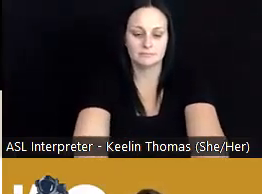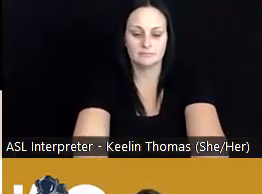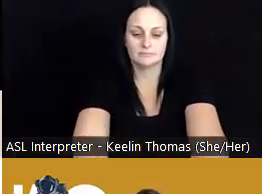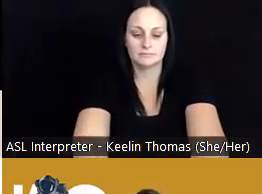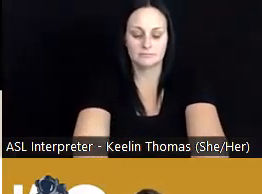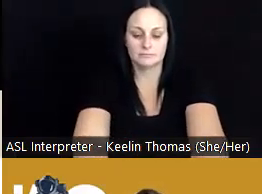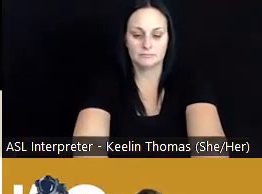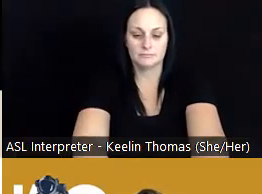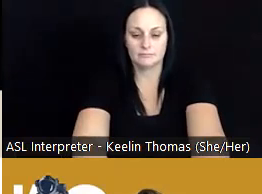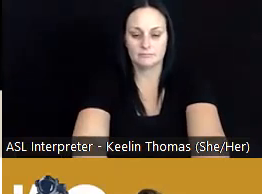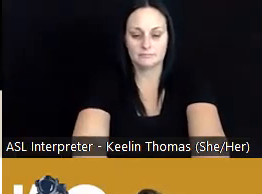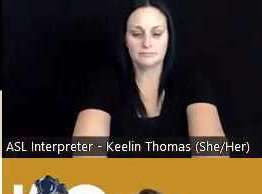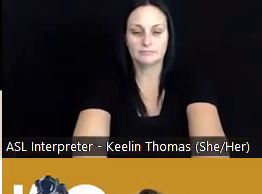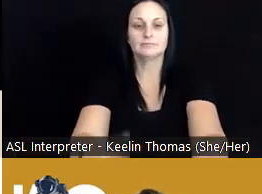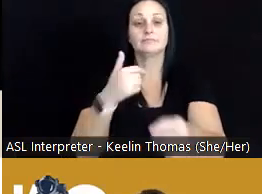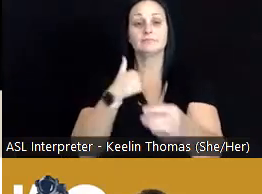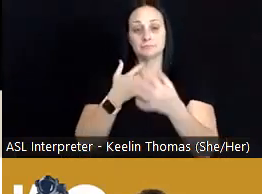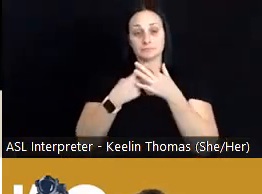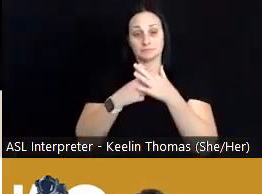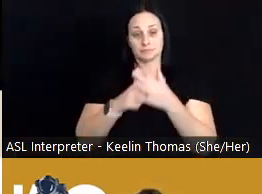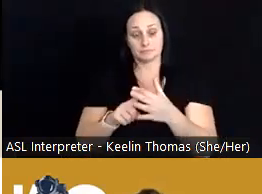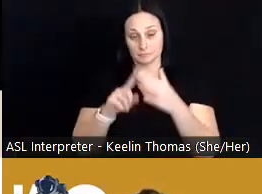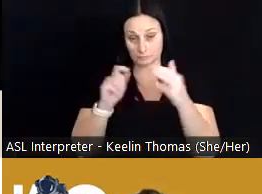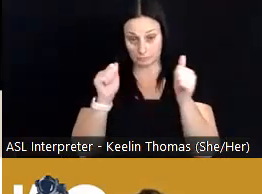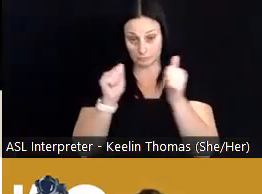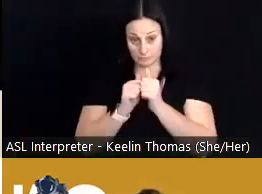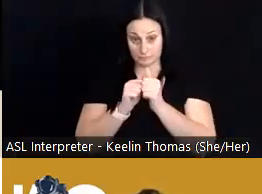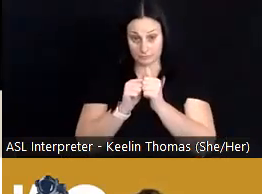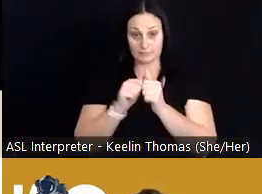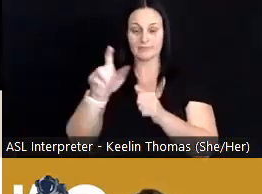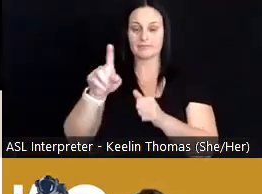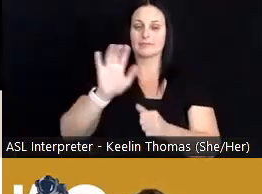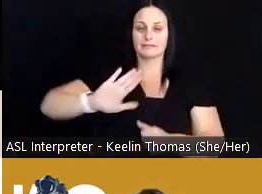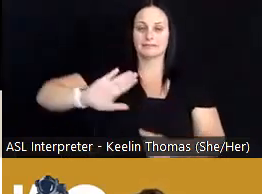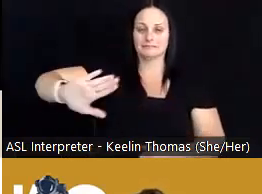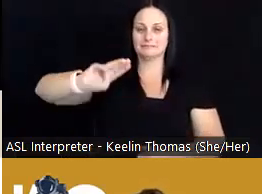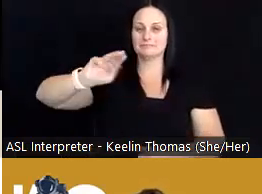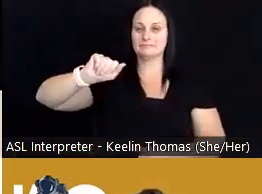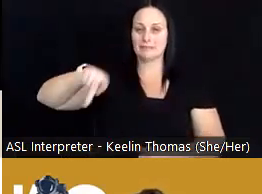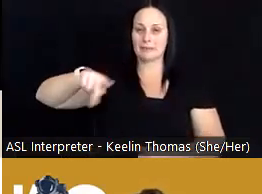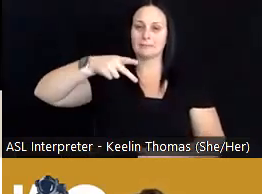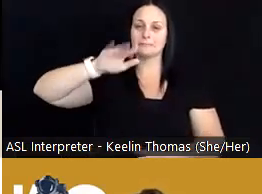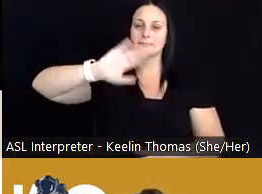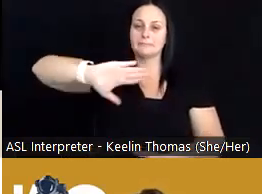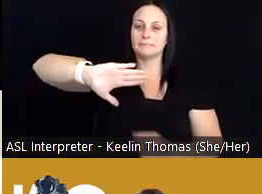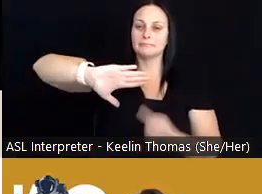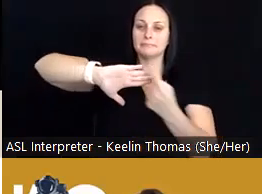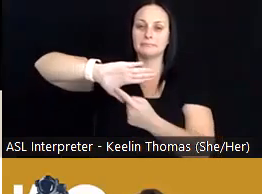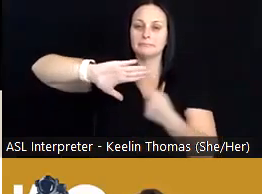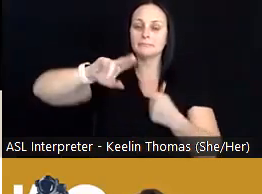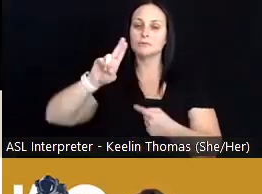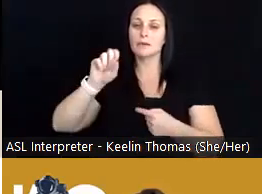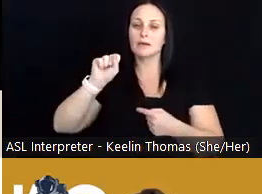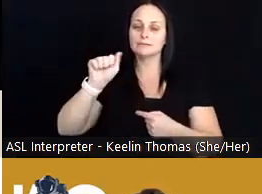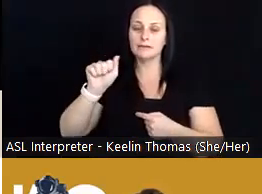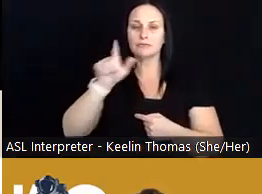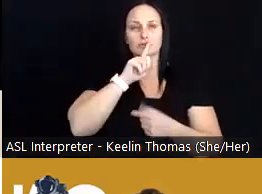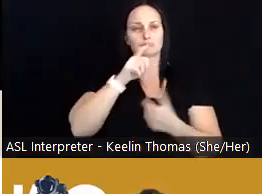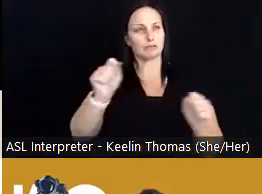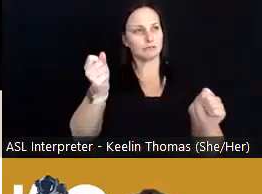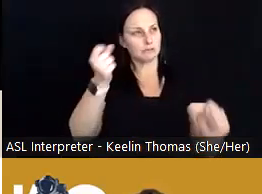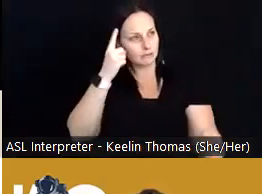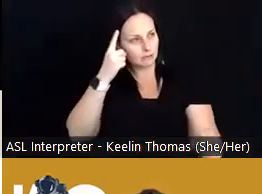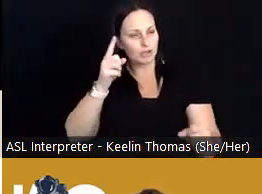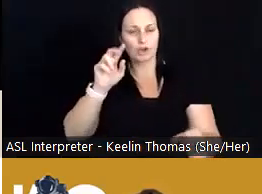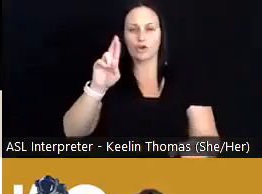So I'll start with a map of the United States that tries to capture for us the rates of